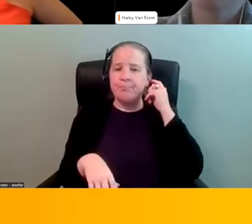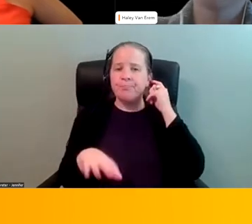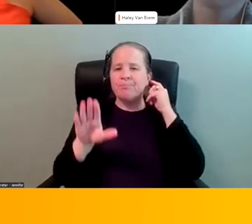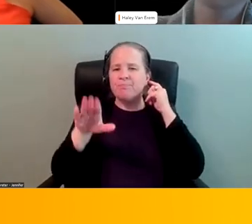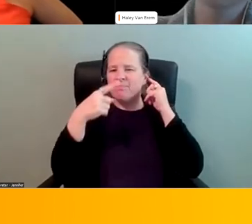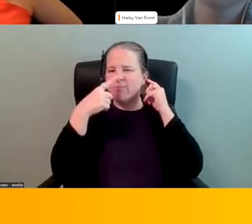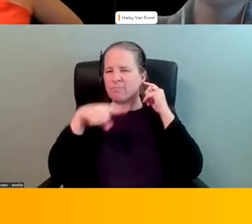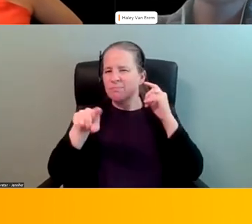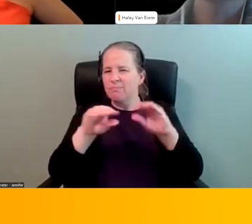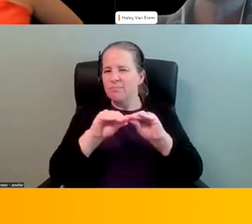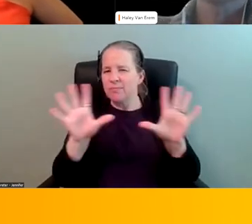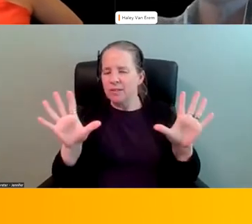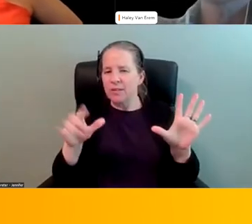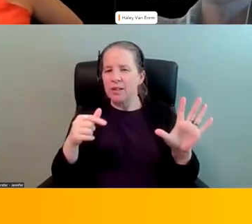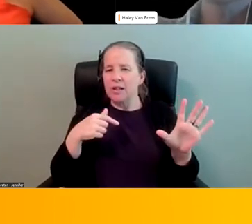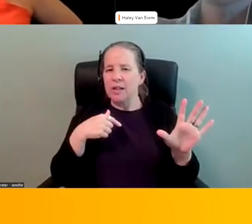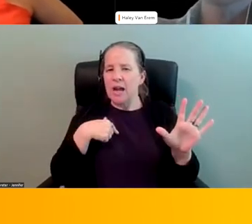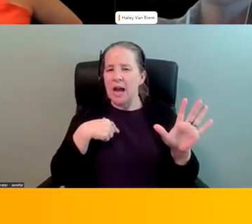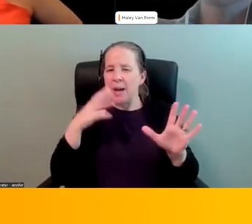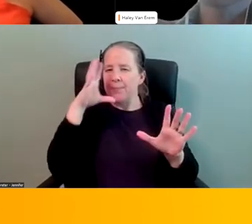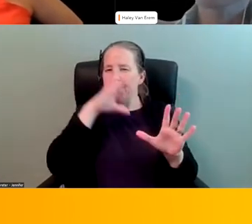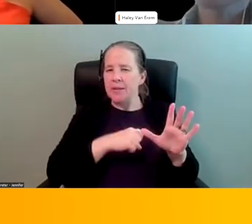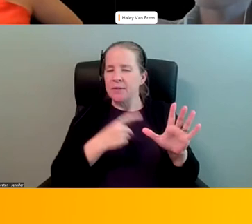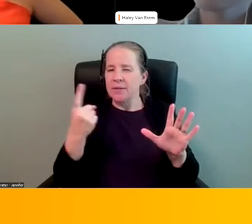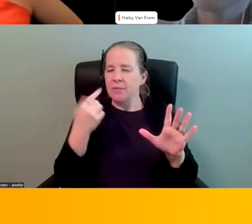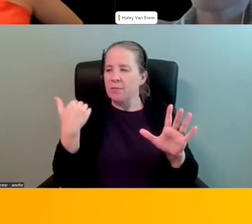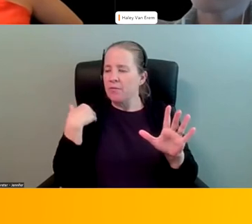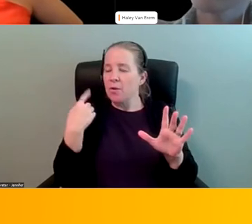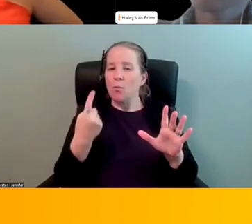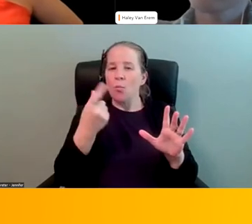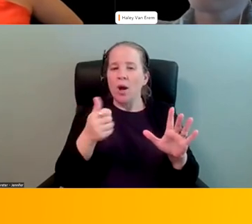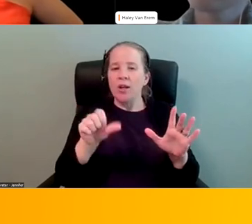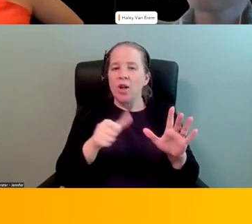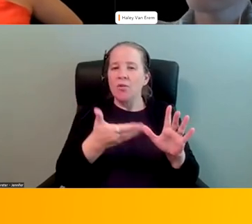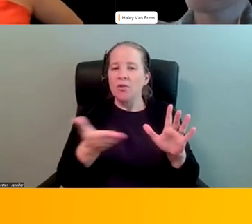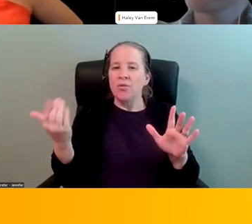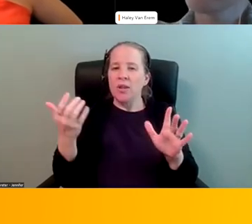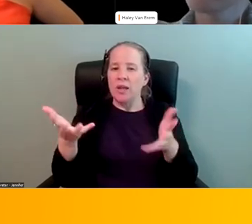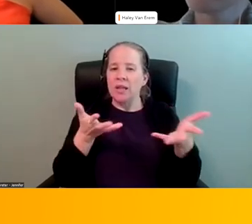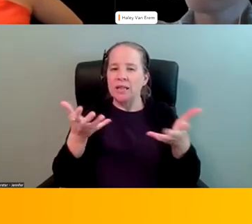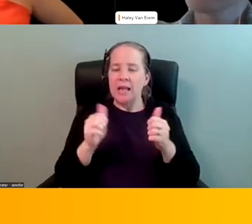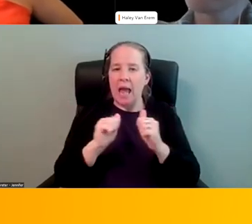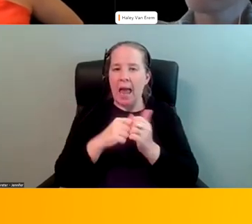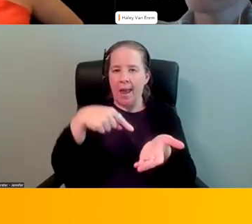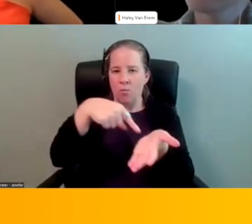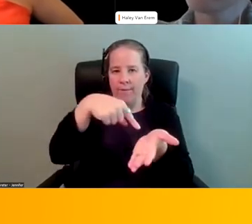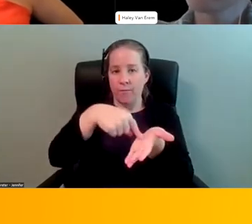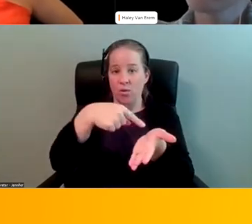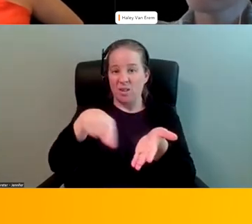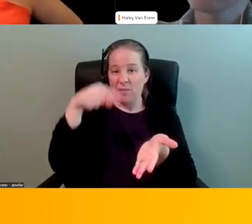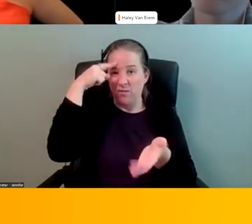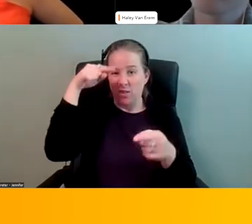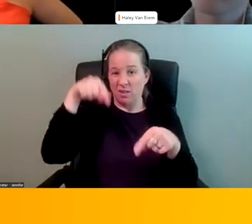clarify, and I missed this piece, one of the other things that we had to deal with a lot was how are we going to afford to pay for this to see?